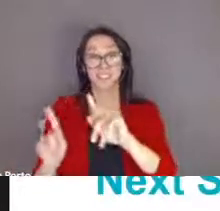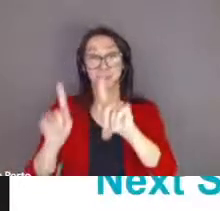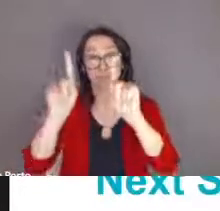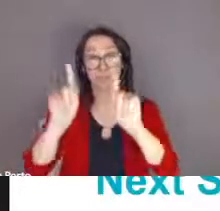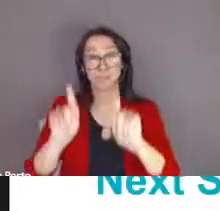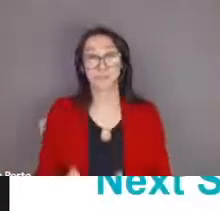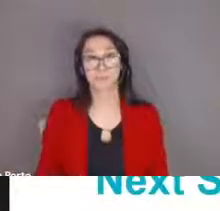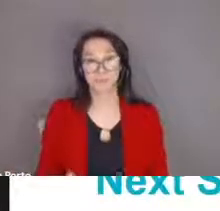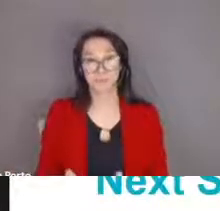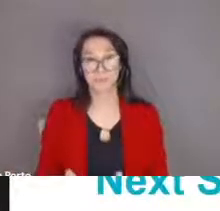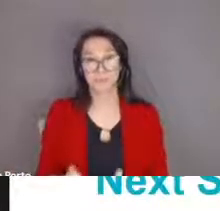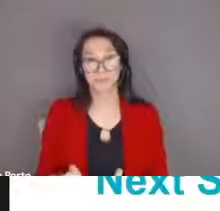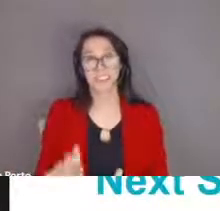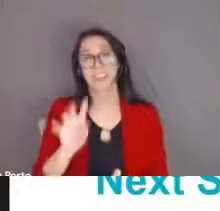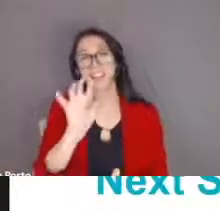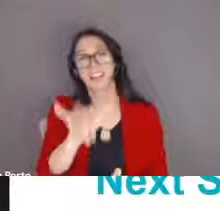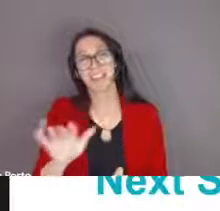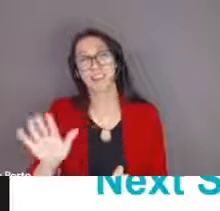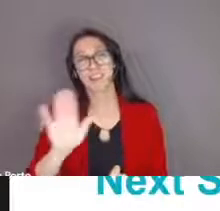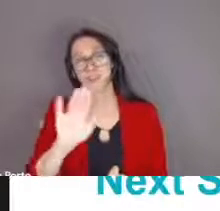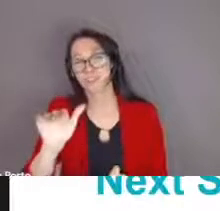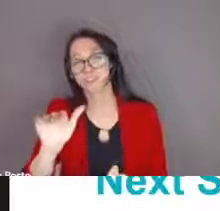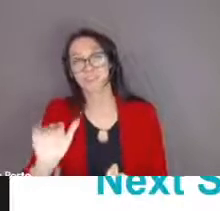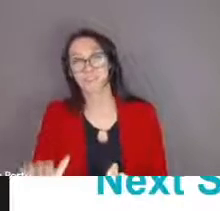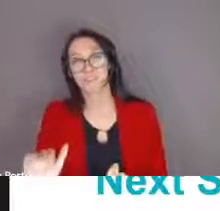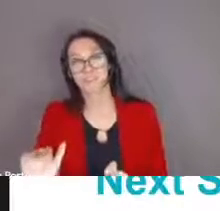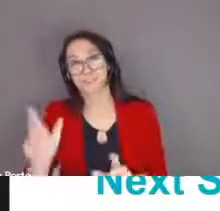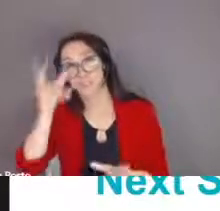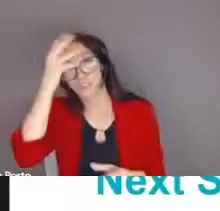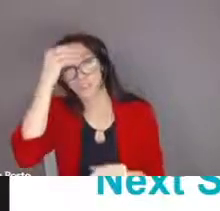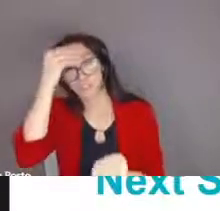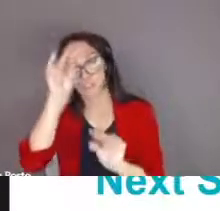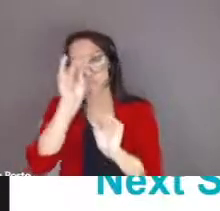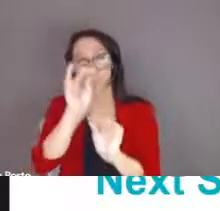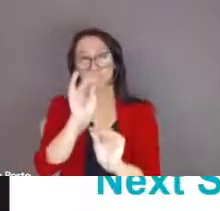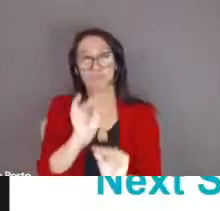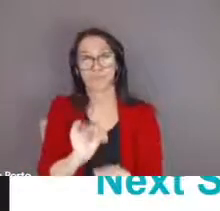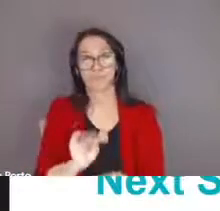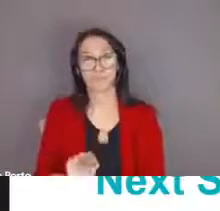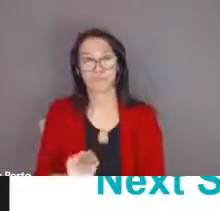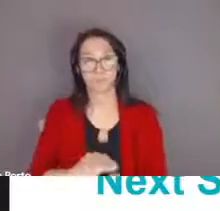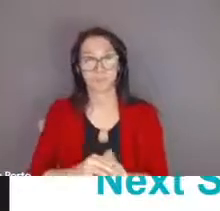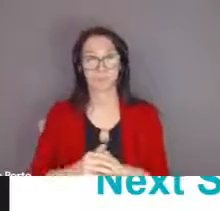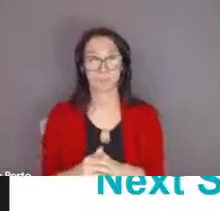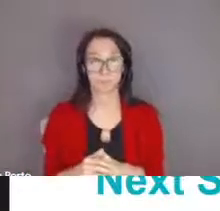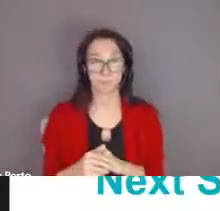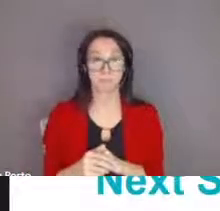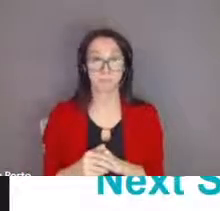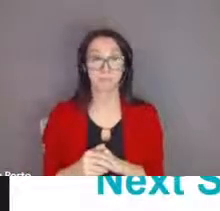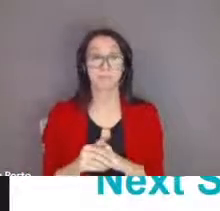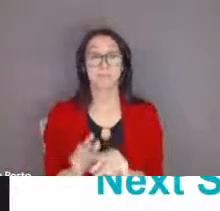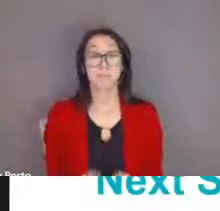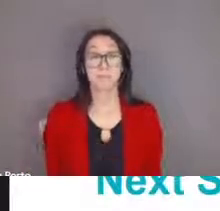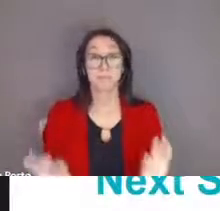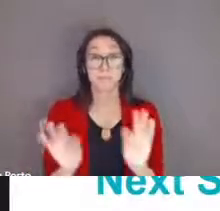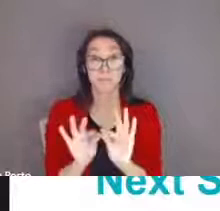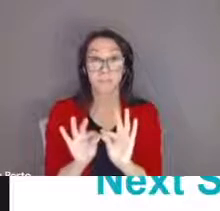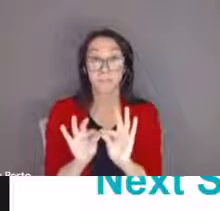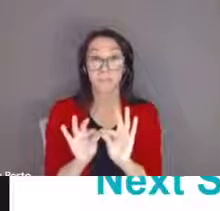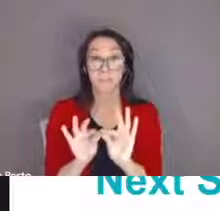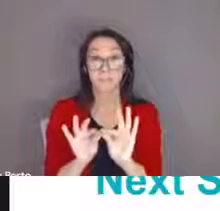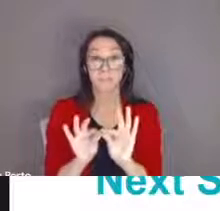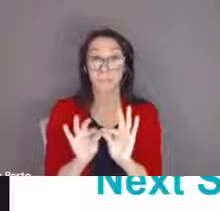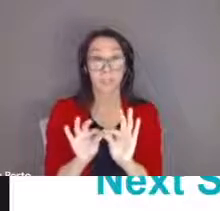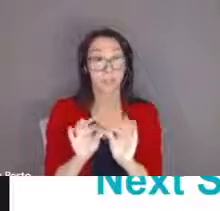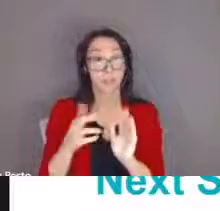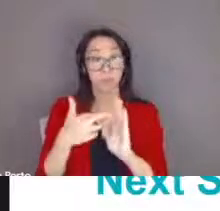make mention about the before and after school care please be sure to register right away even if you are unsure about your needs at this time you can always